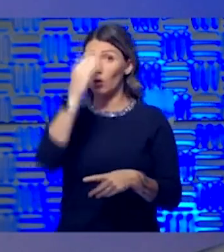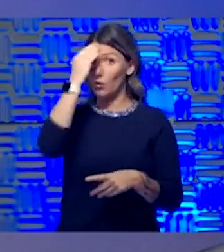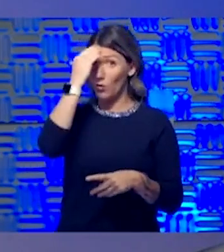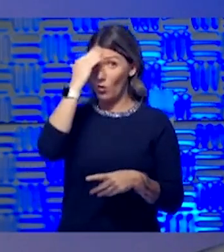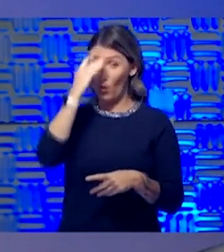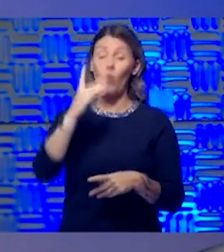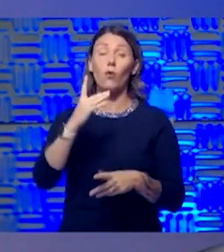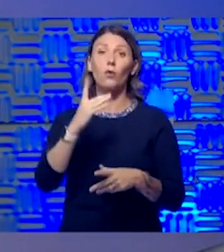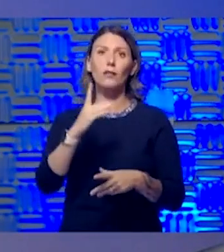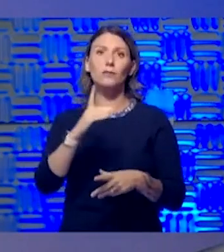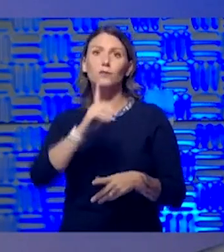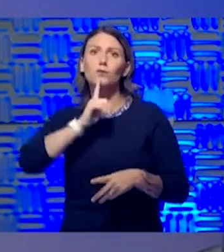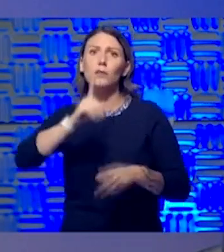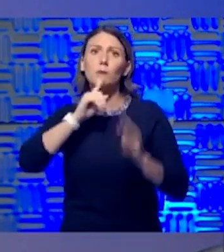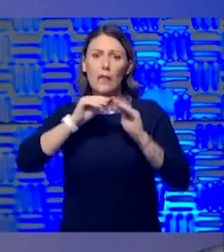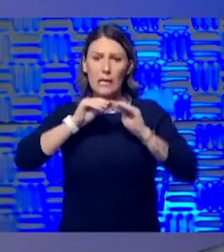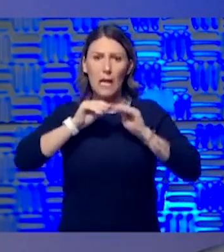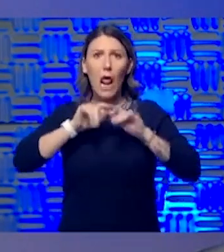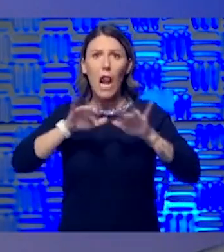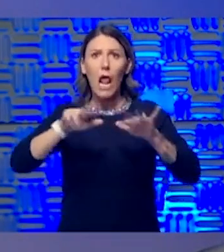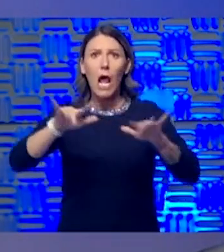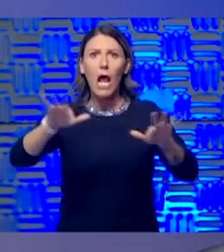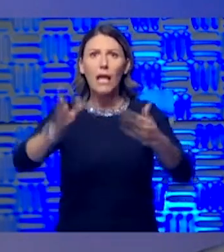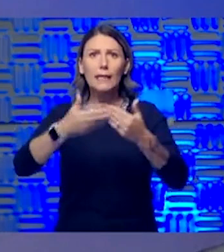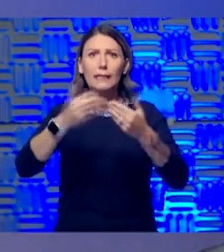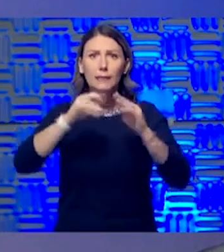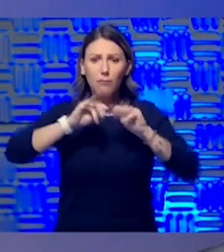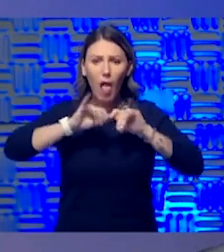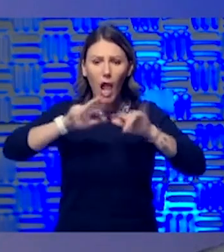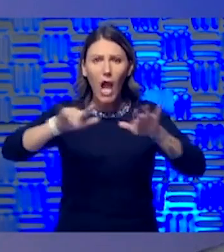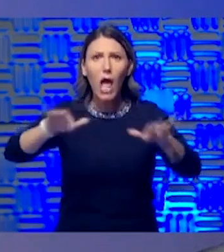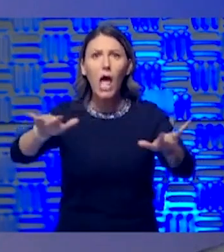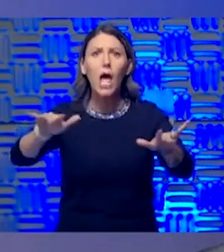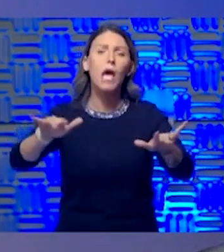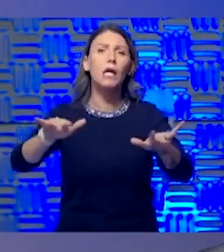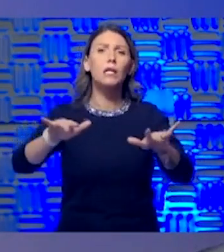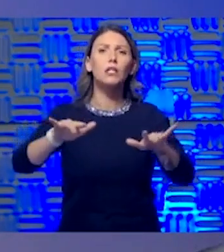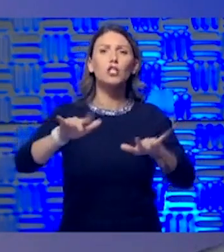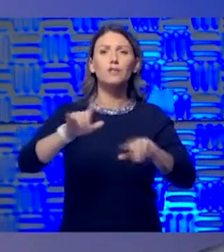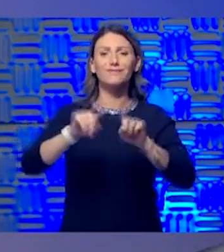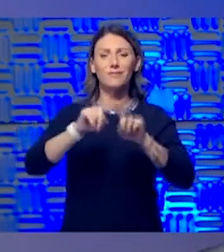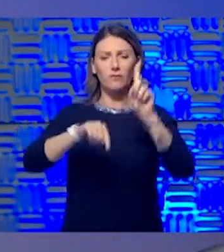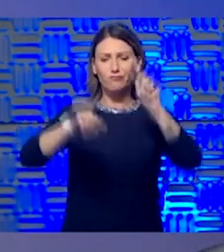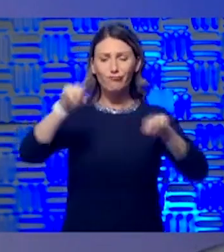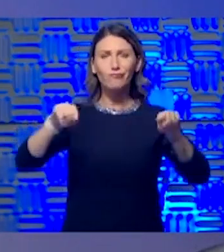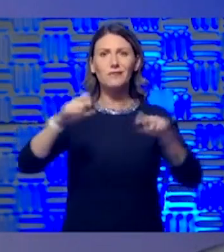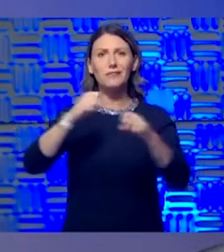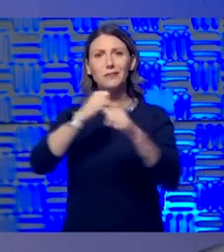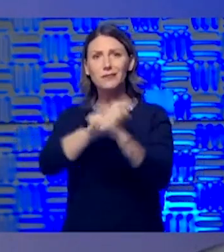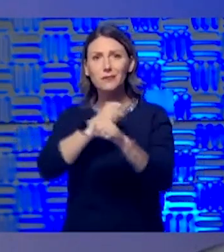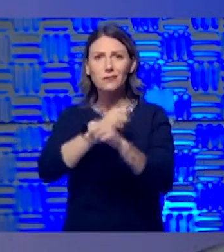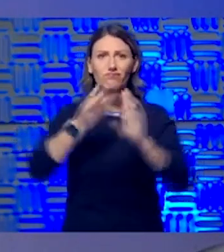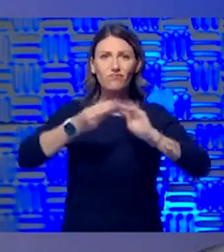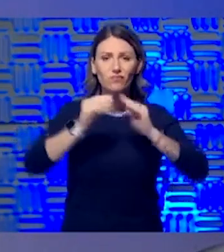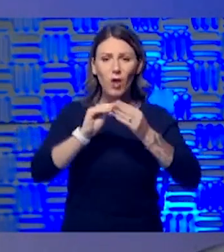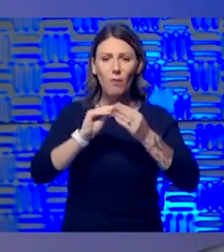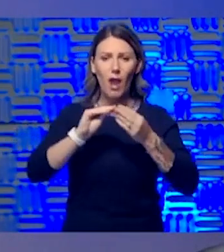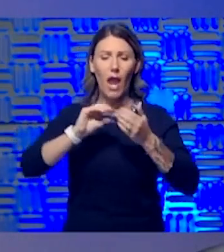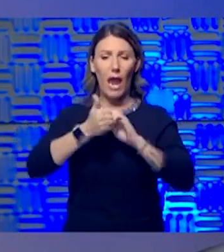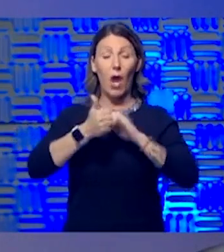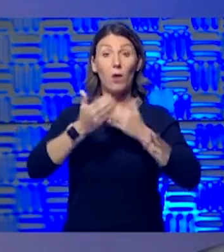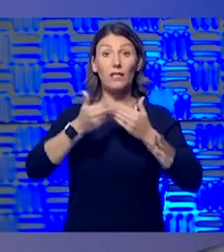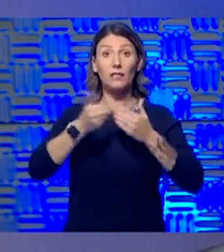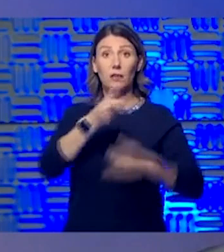And there have been different variables and different statistics on how easily it transfers in